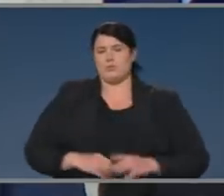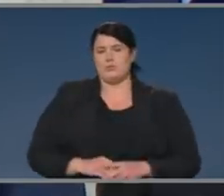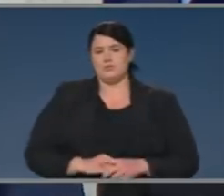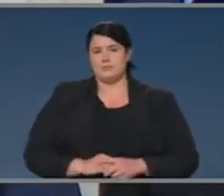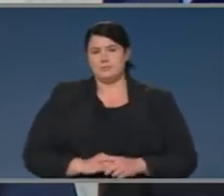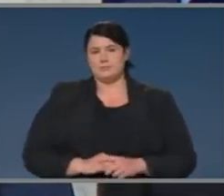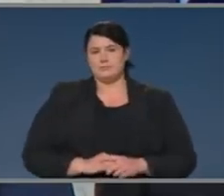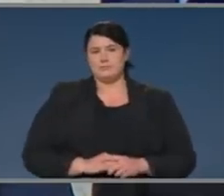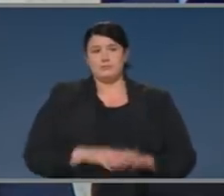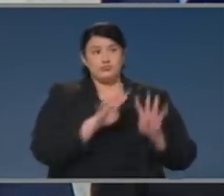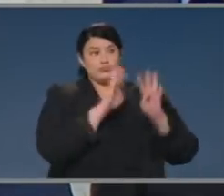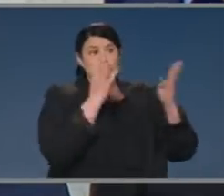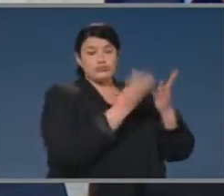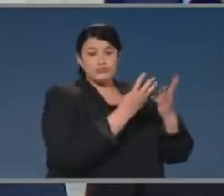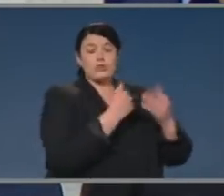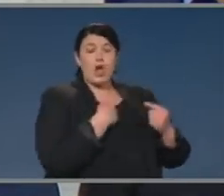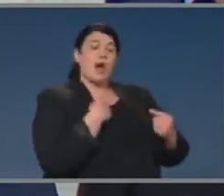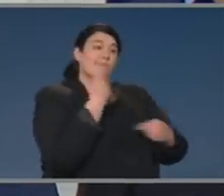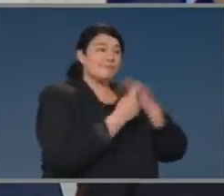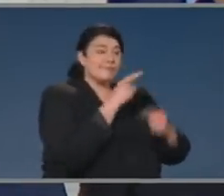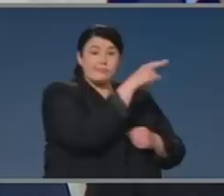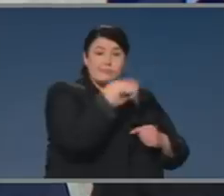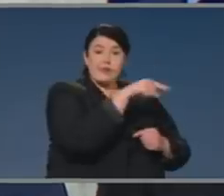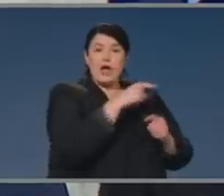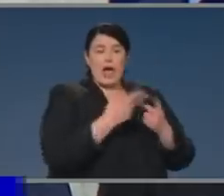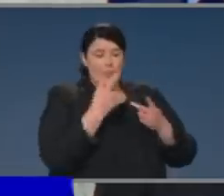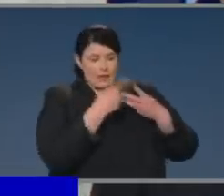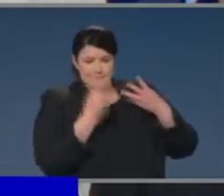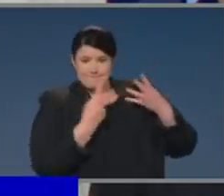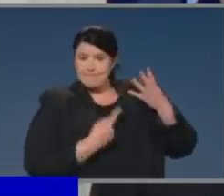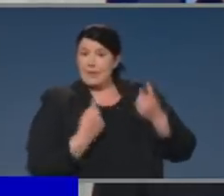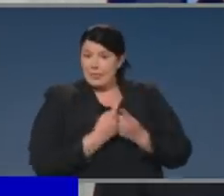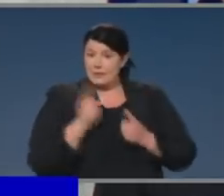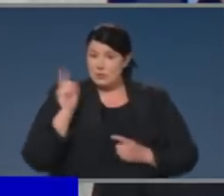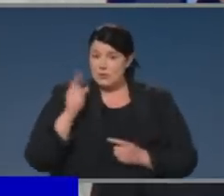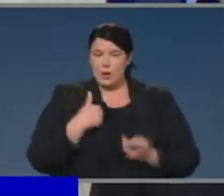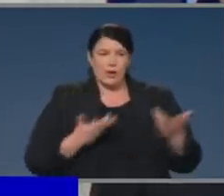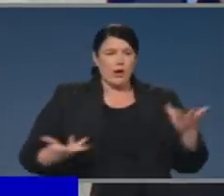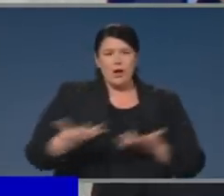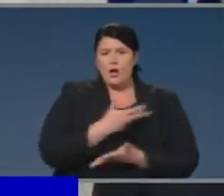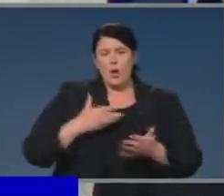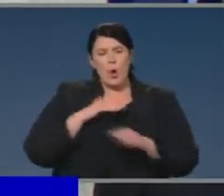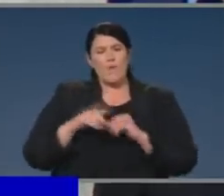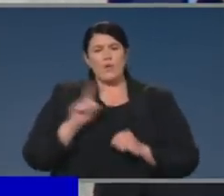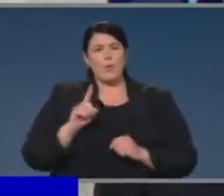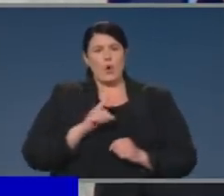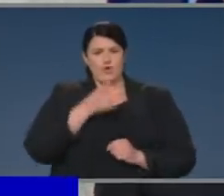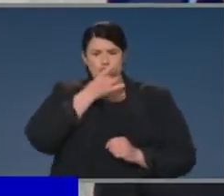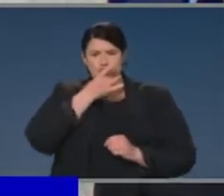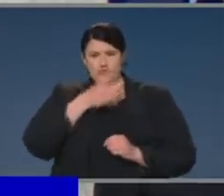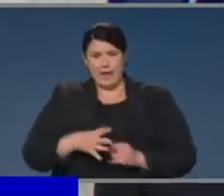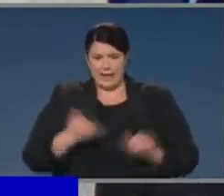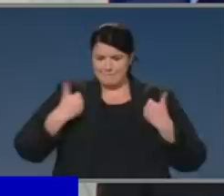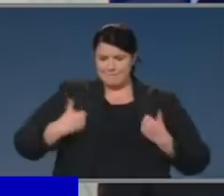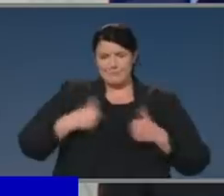was briefed by me today on a range of other measures. We had a discussion on the very rare condition in